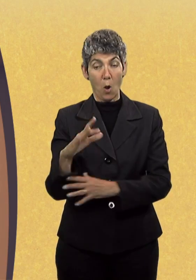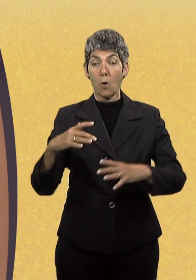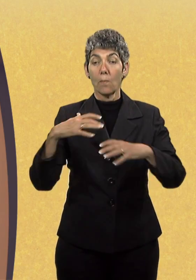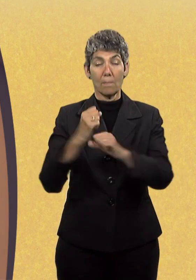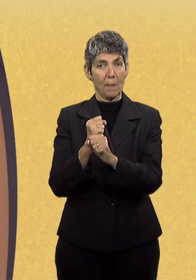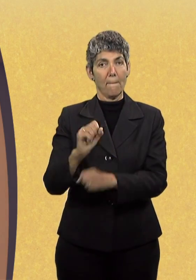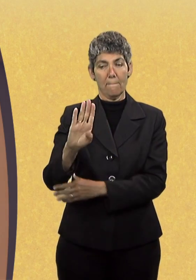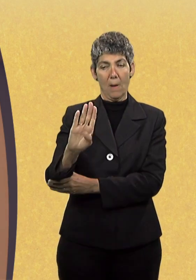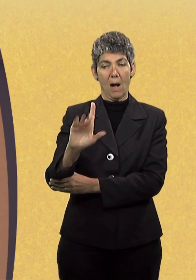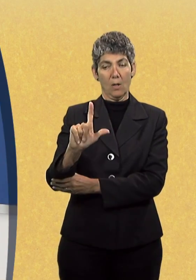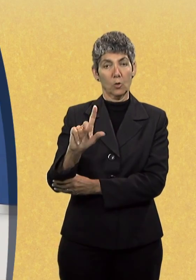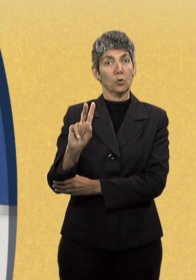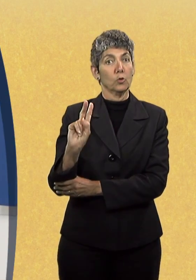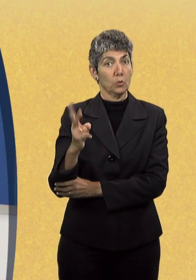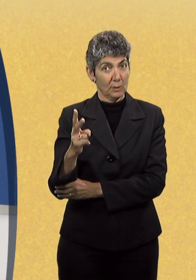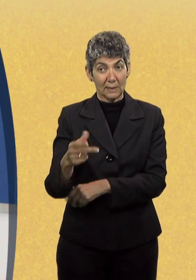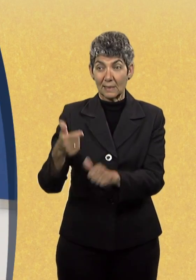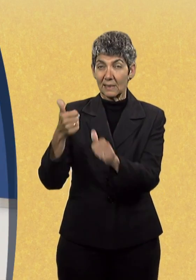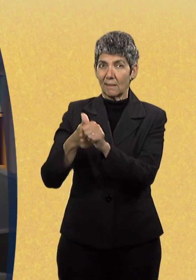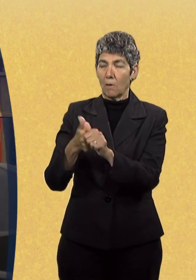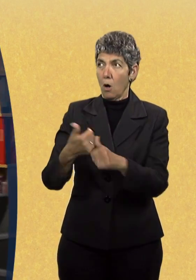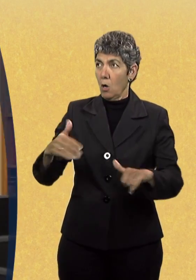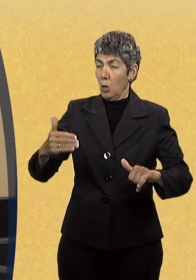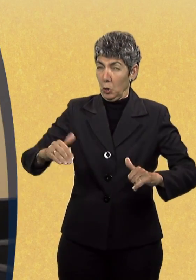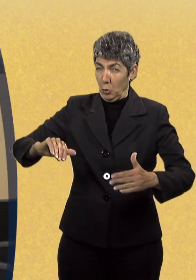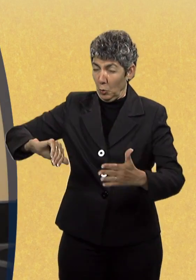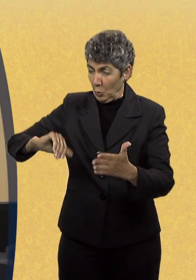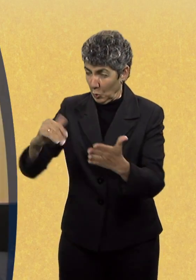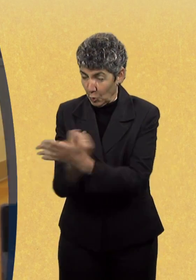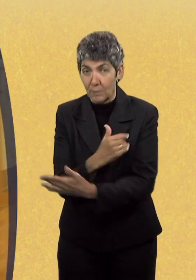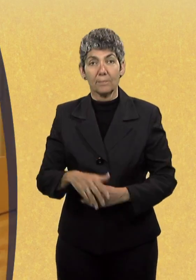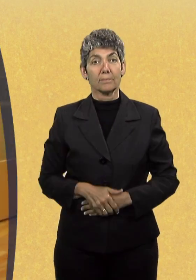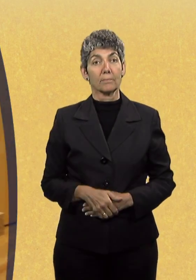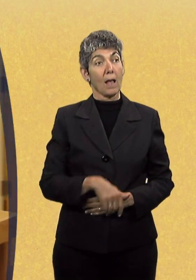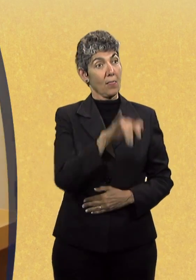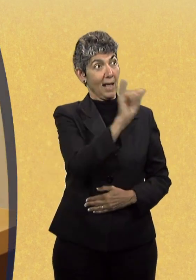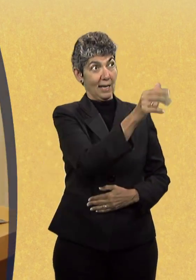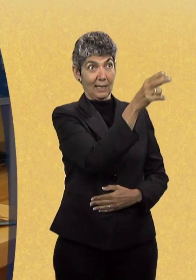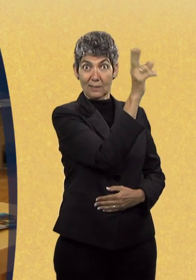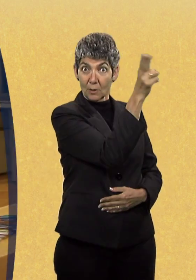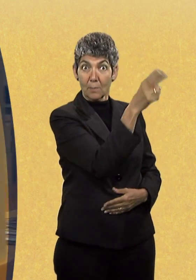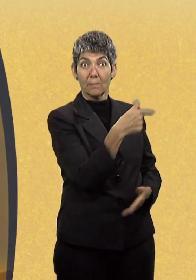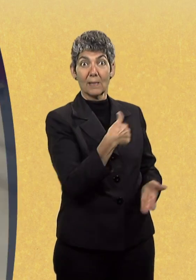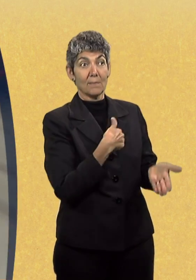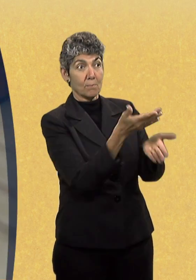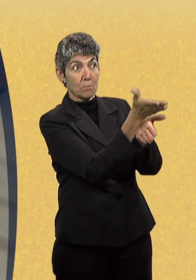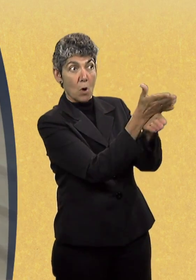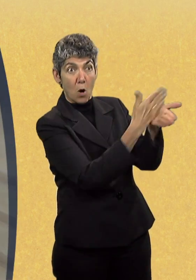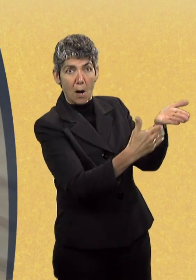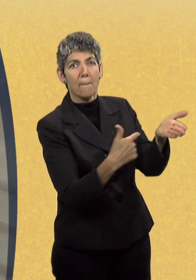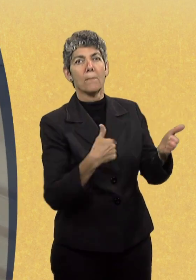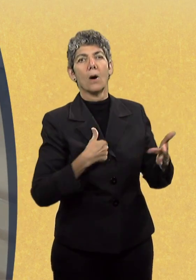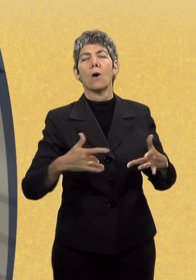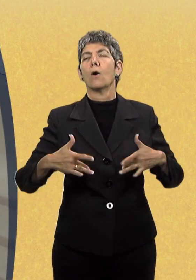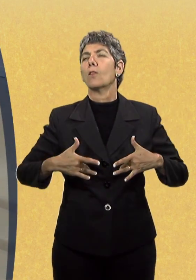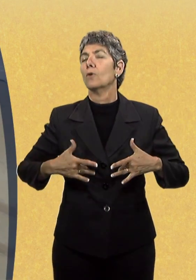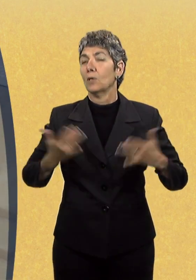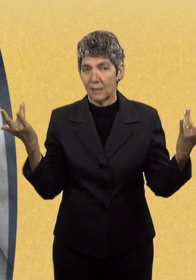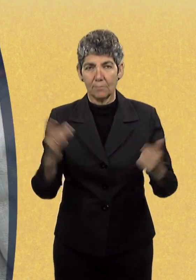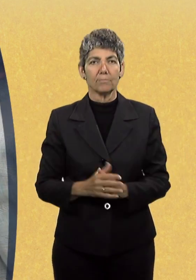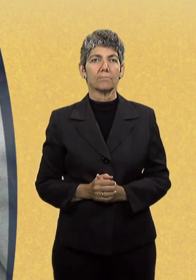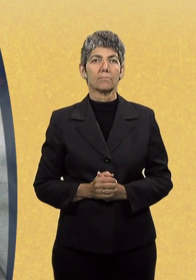Gallaudet University. I'm thrilled to be part of this wonderful moment in Gallaudet's history.